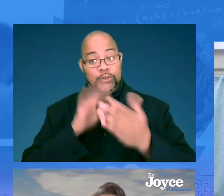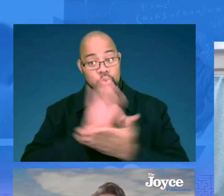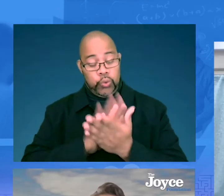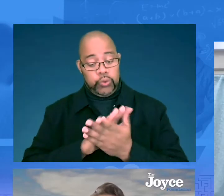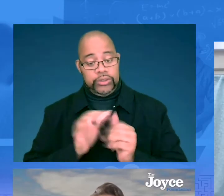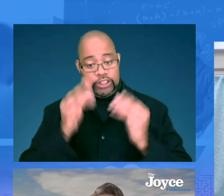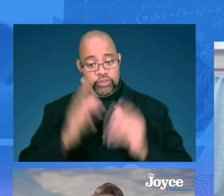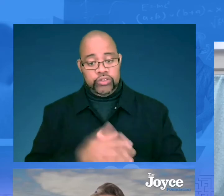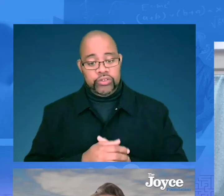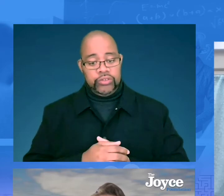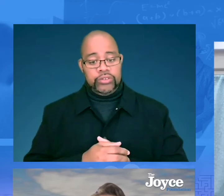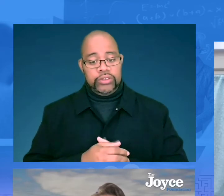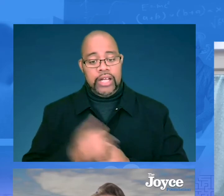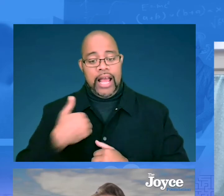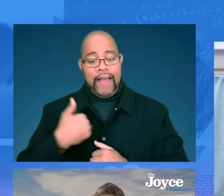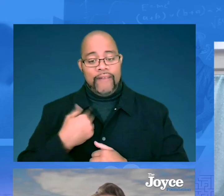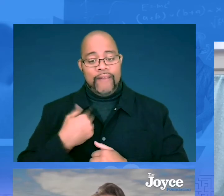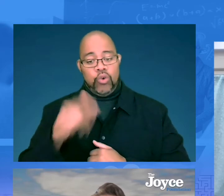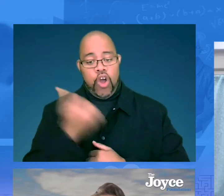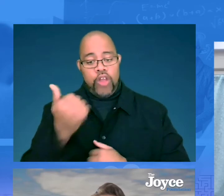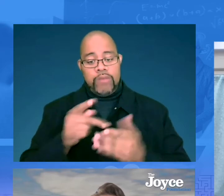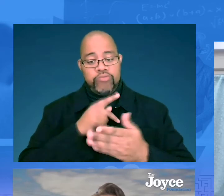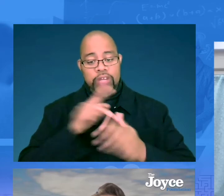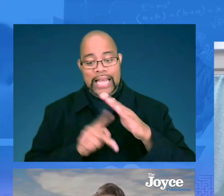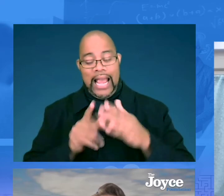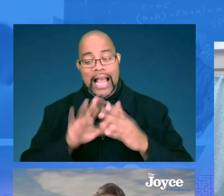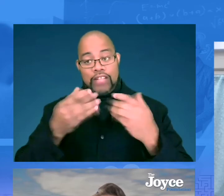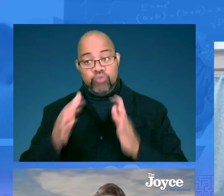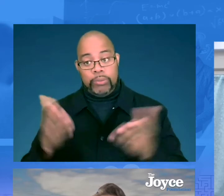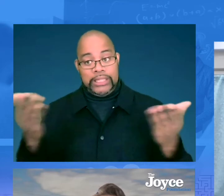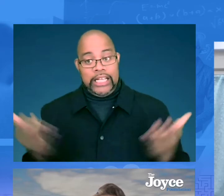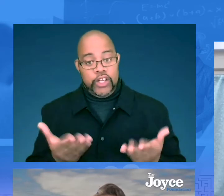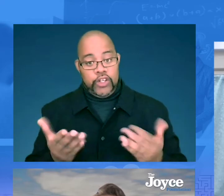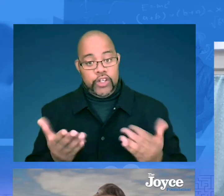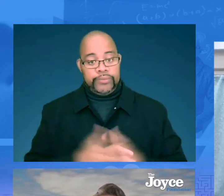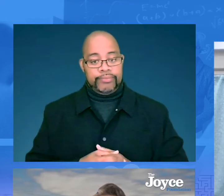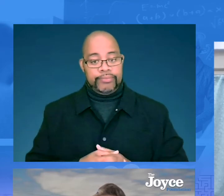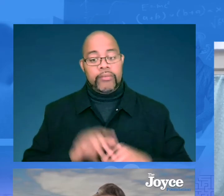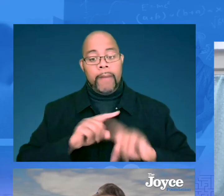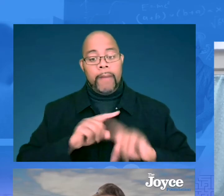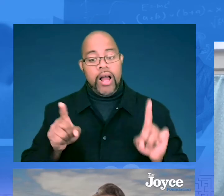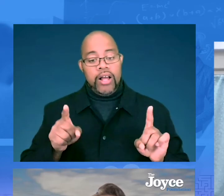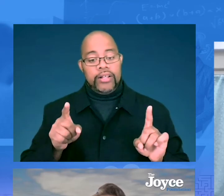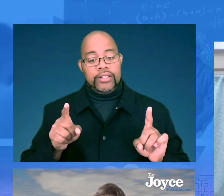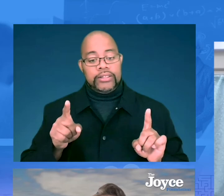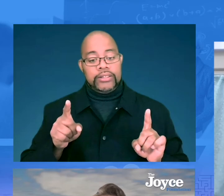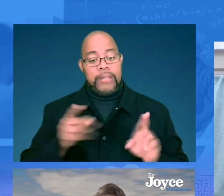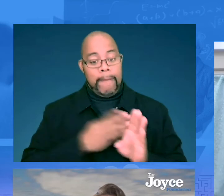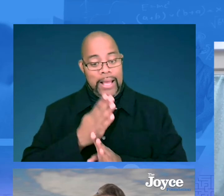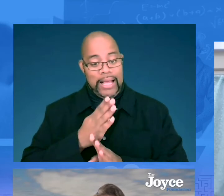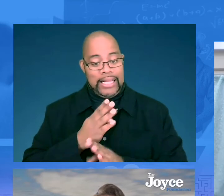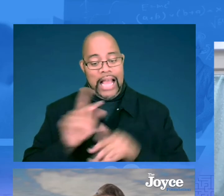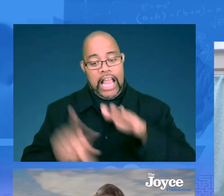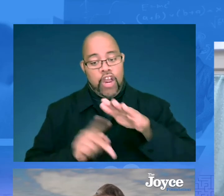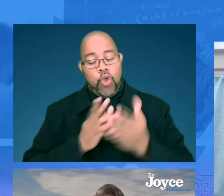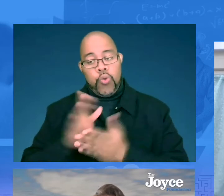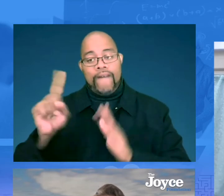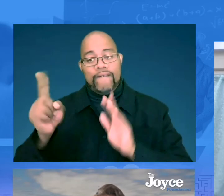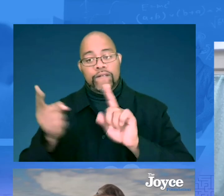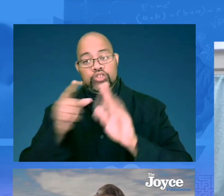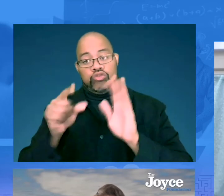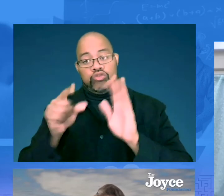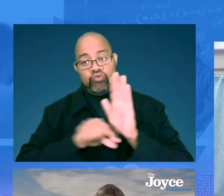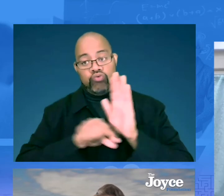I am at Gilson Brown Elementary. There are two other pre-K classrooms here, but it is